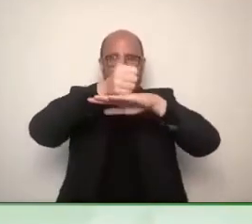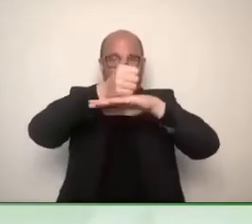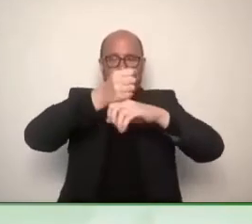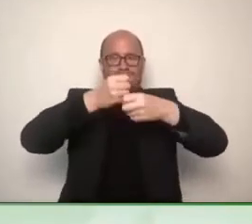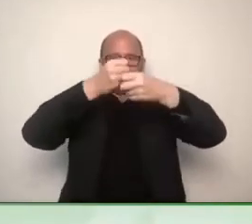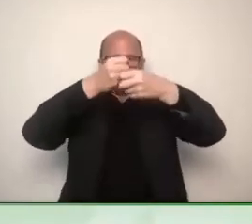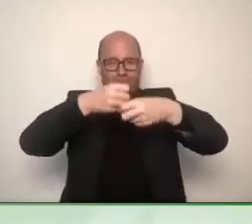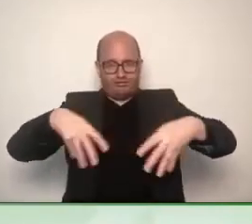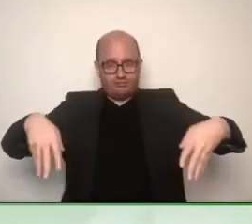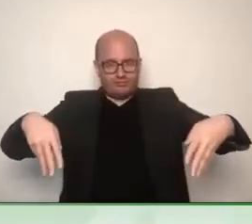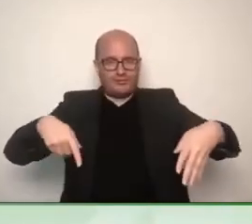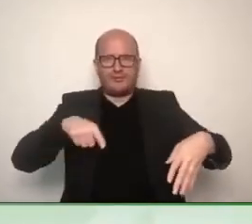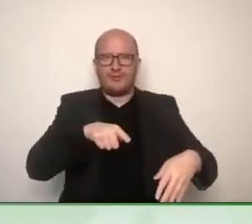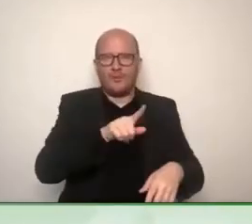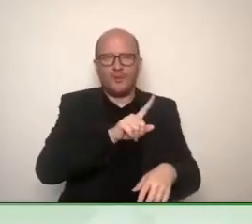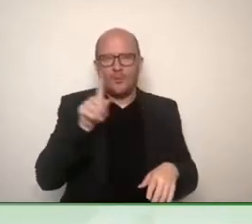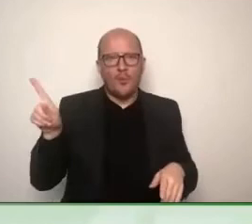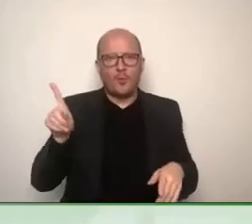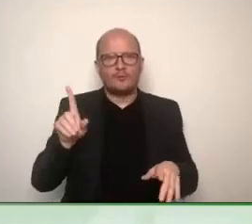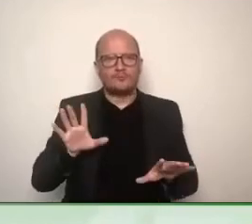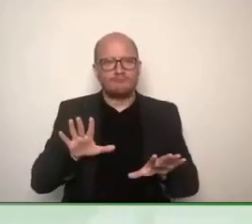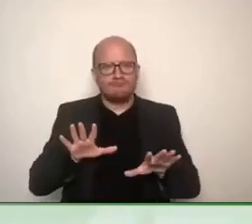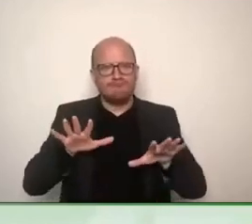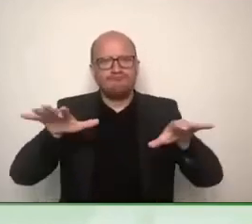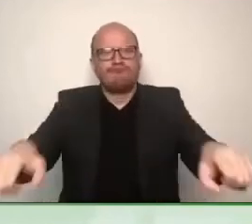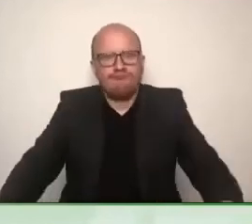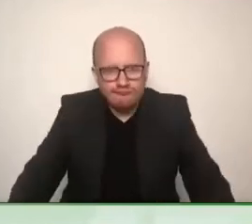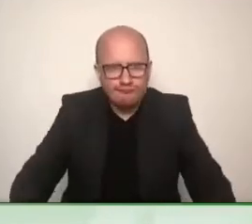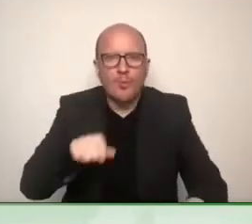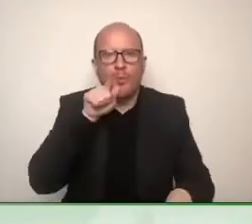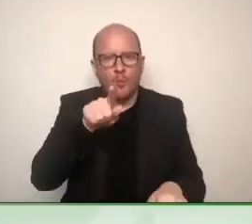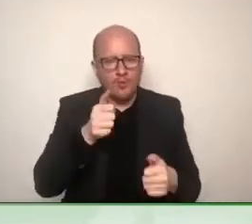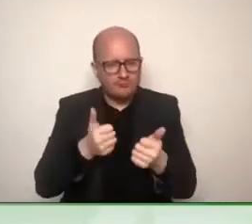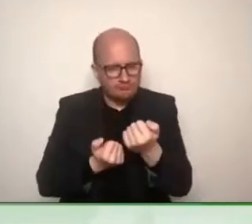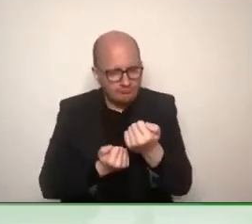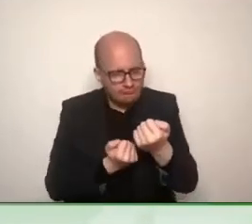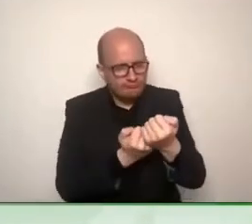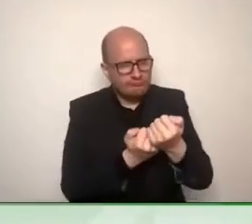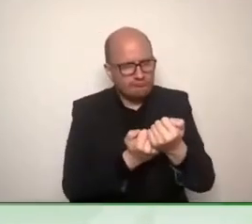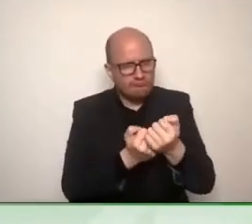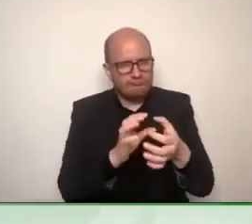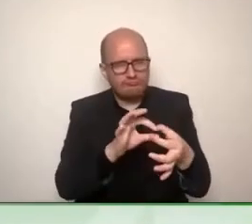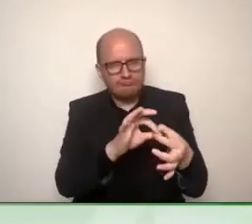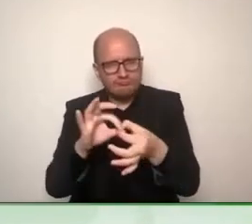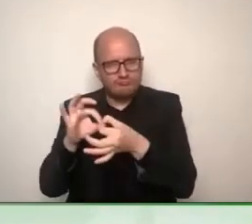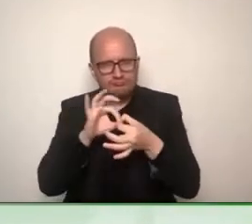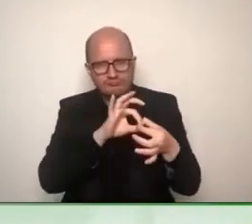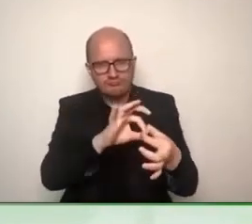But in setting UPGAT, in creating it, how do you actually go about rallying the associations?